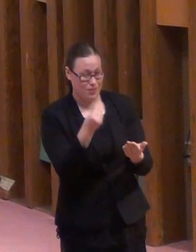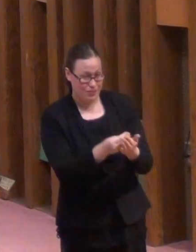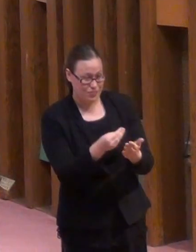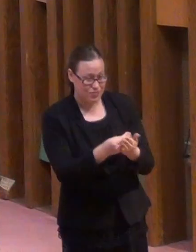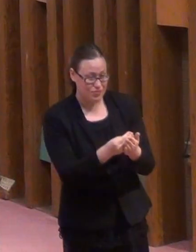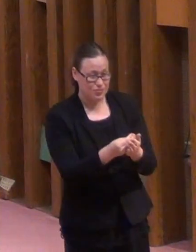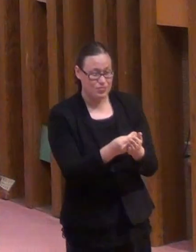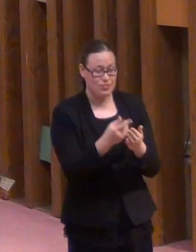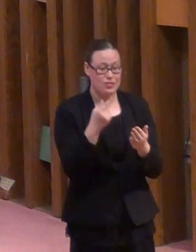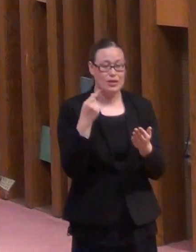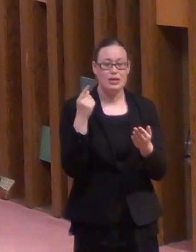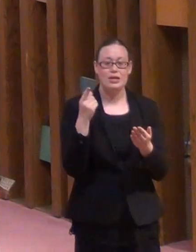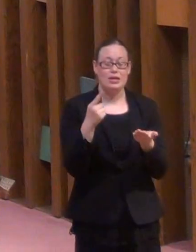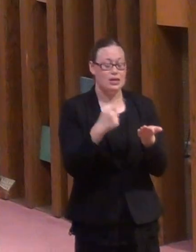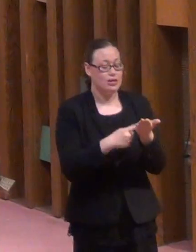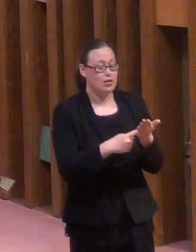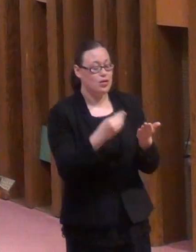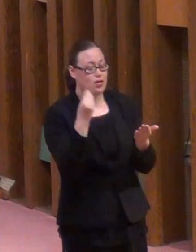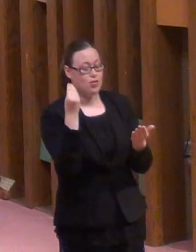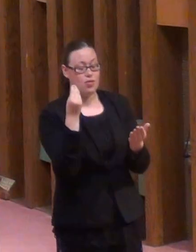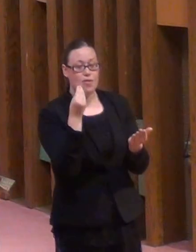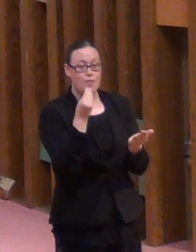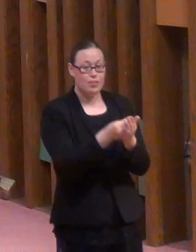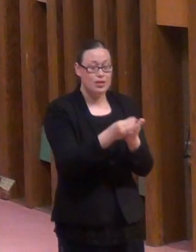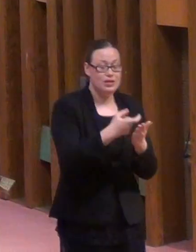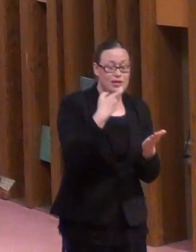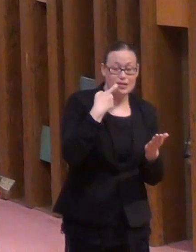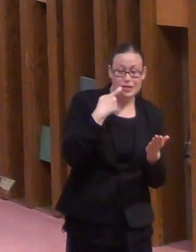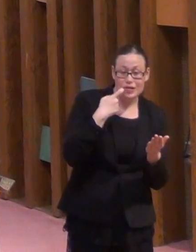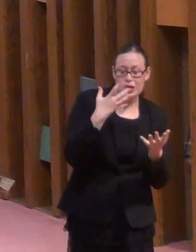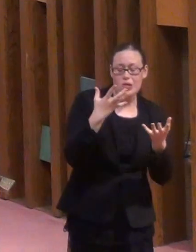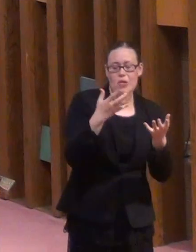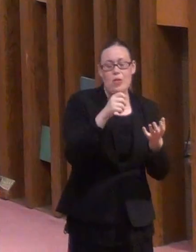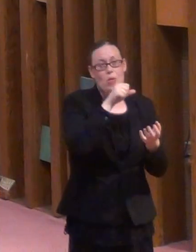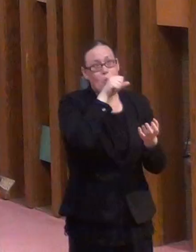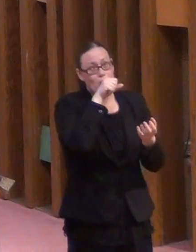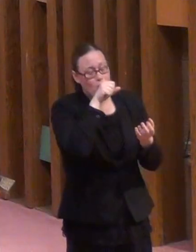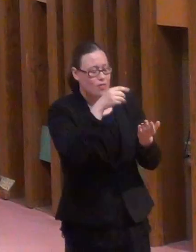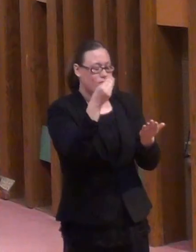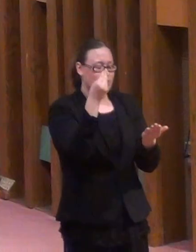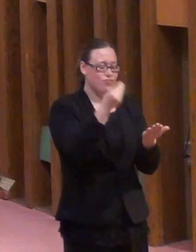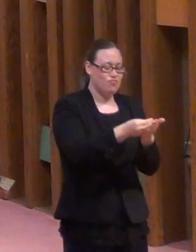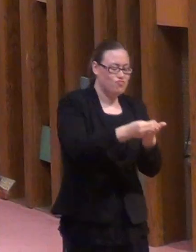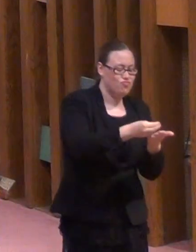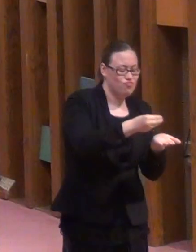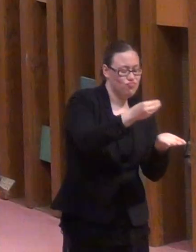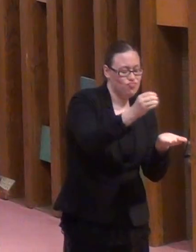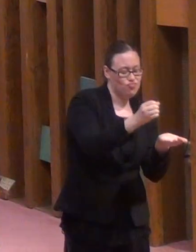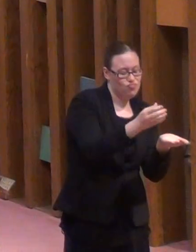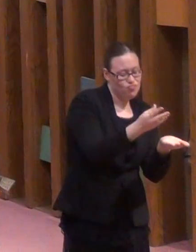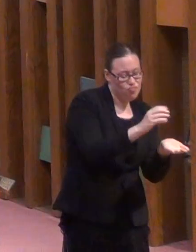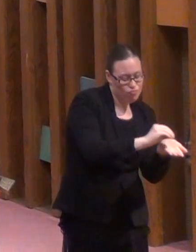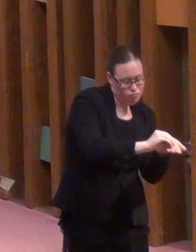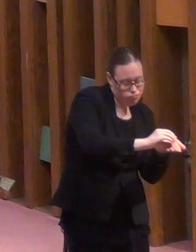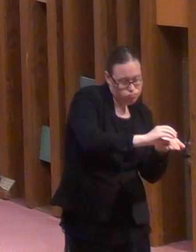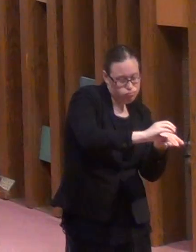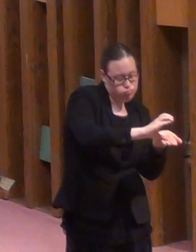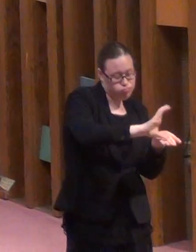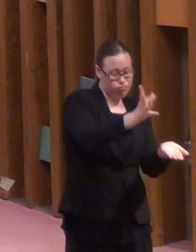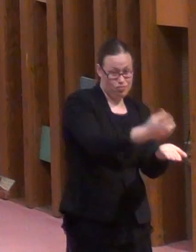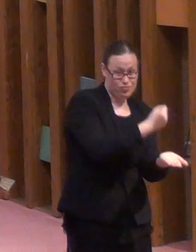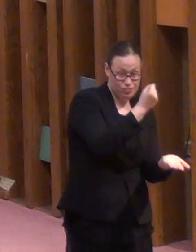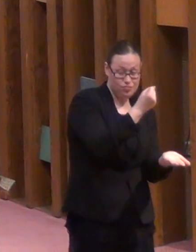about money addicts who like to make and accumulate, possession addicts